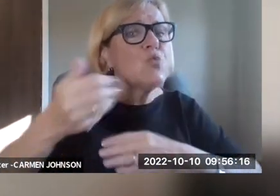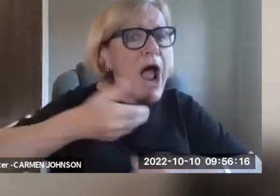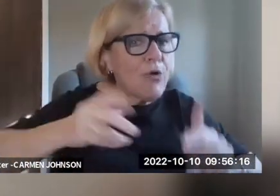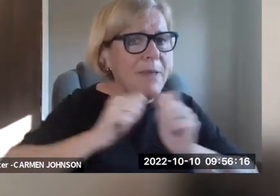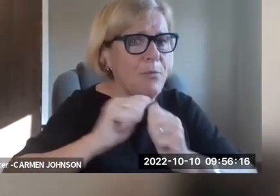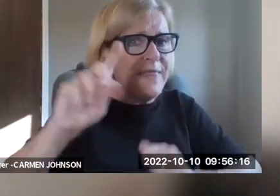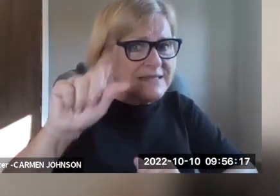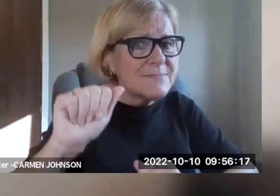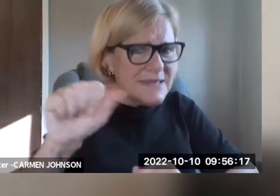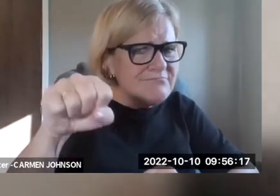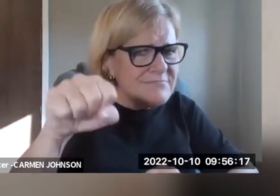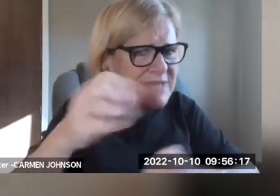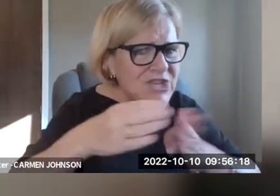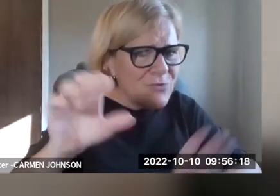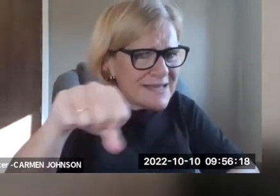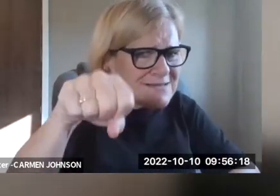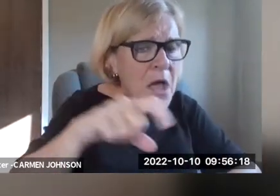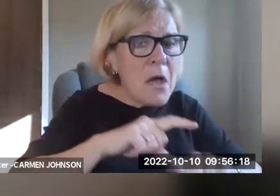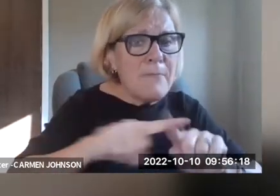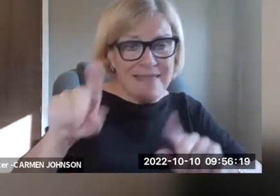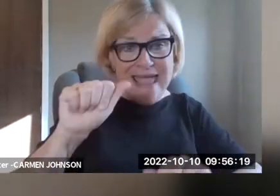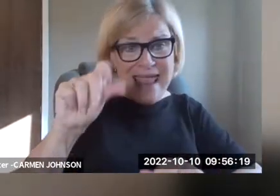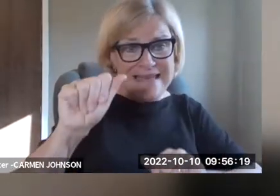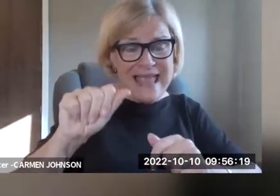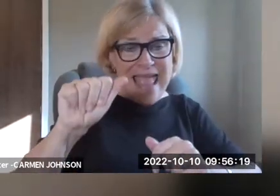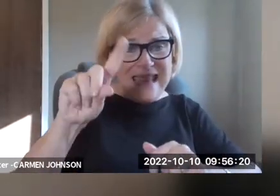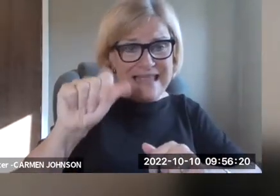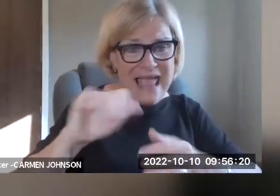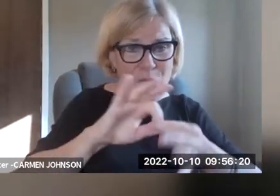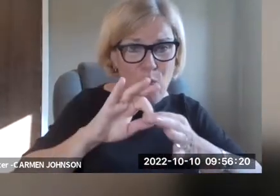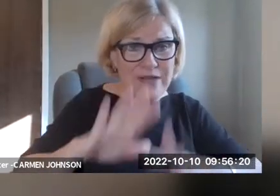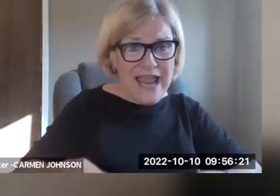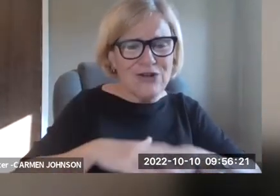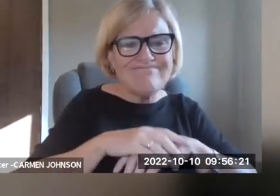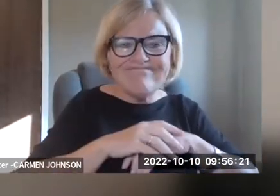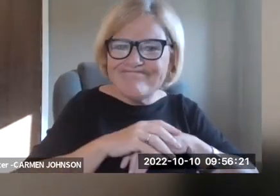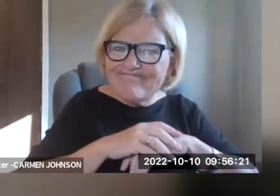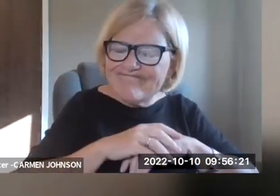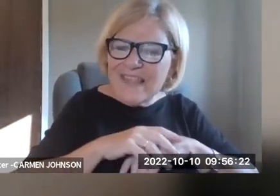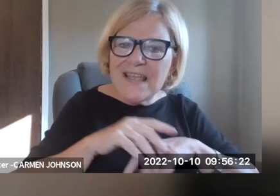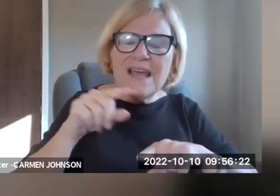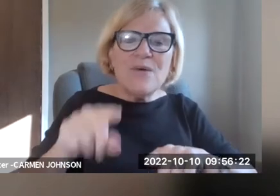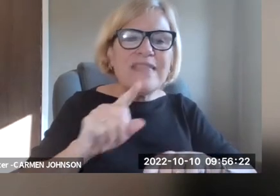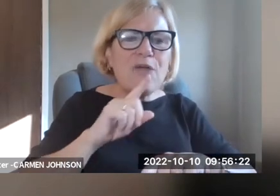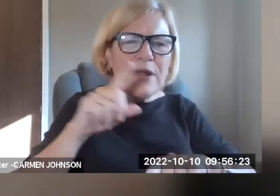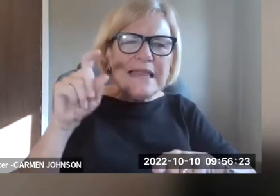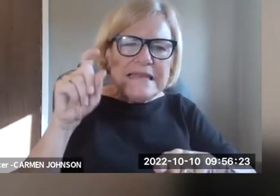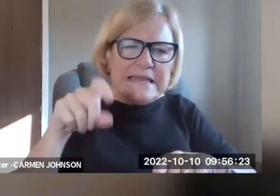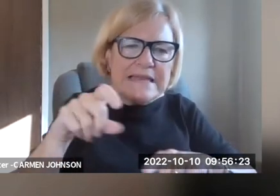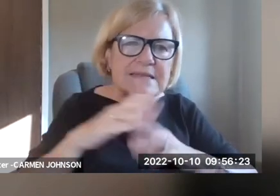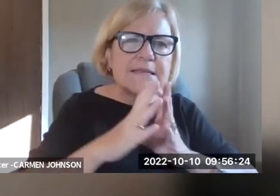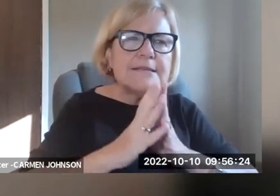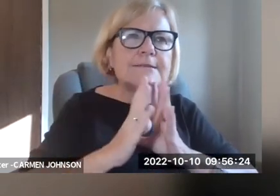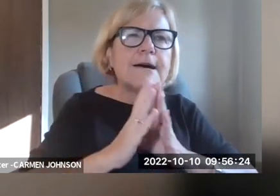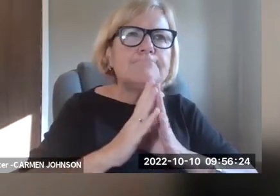asthma? I don't, I don't know. So, so I would say it's important for jails and prisons to hire people with disabilities disabilities in general, but, um,